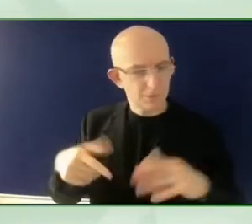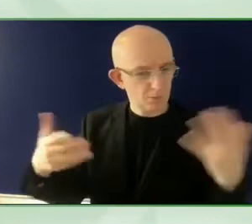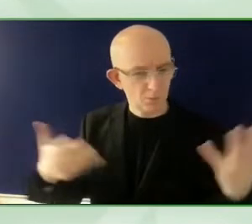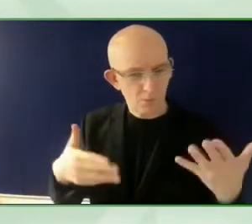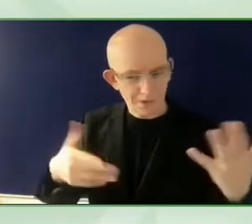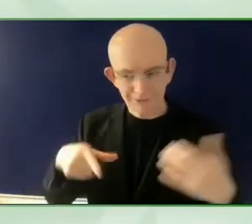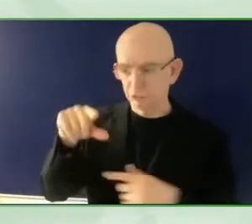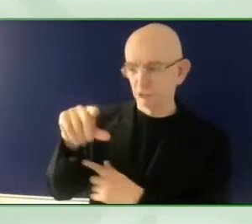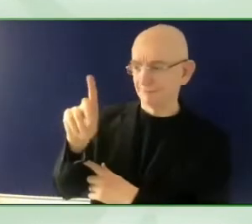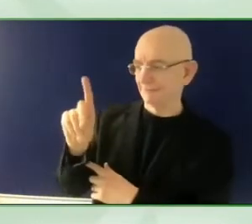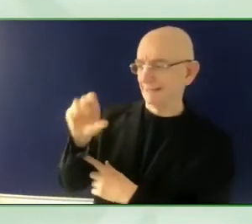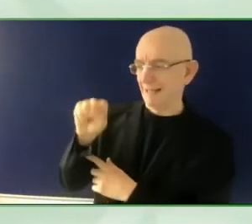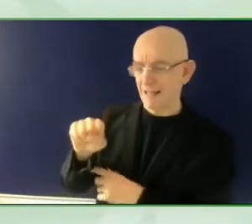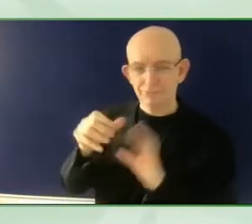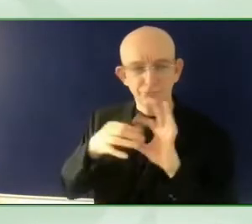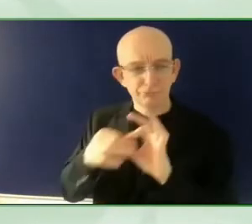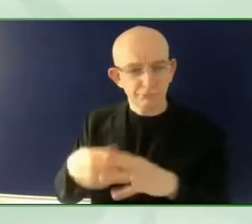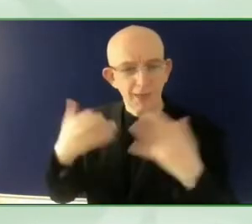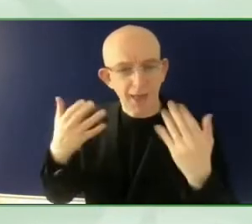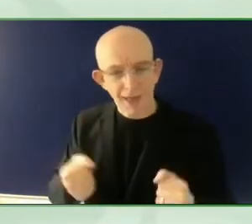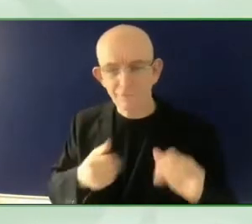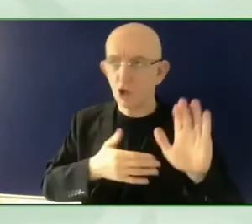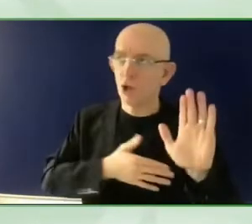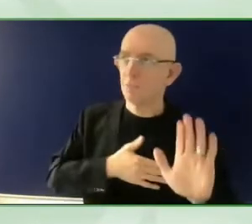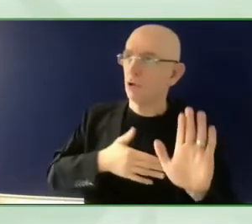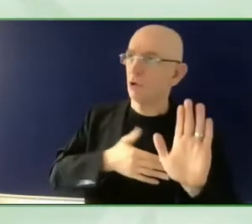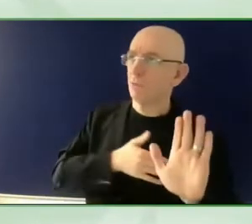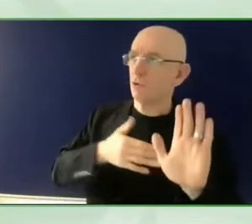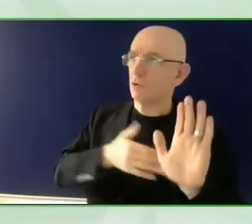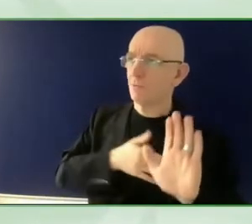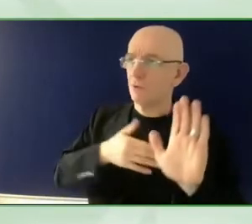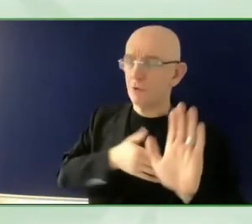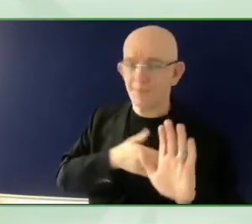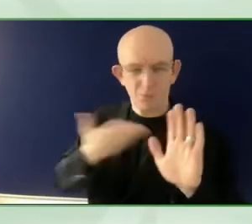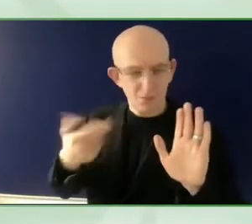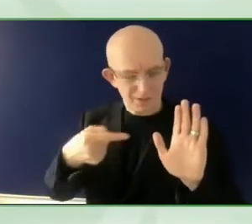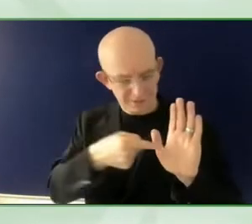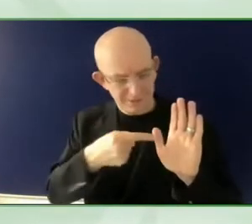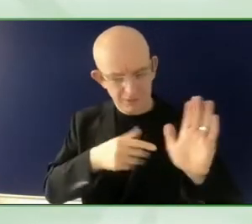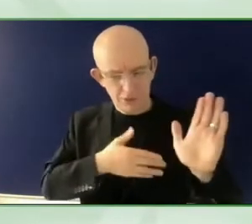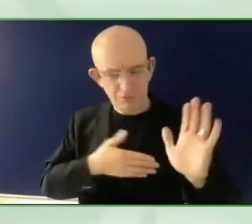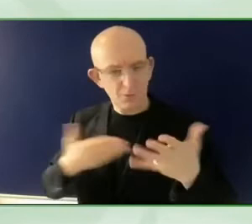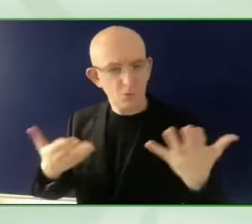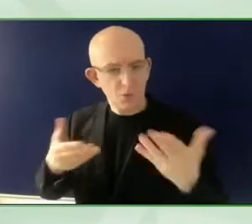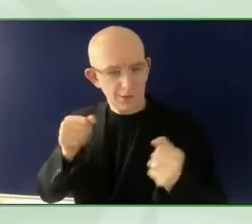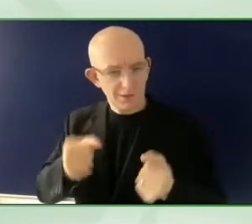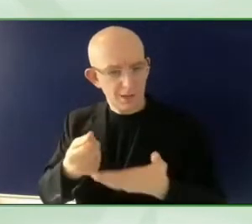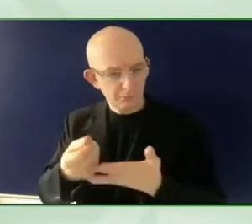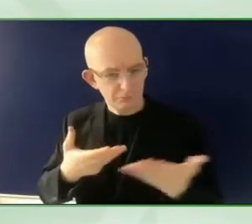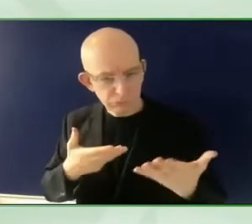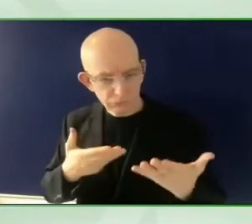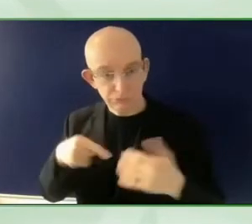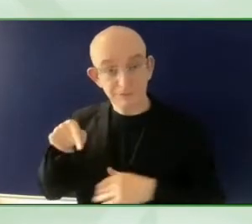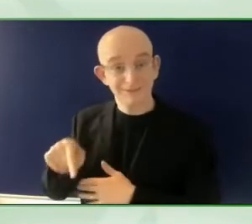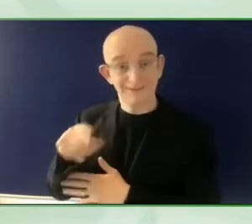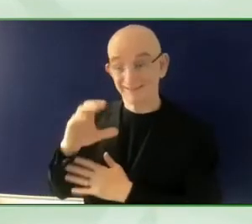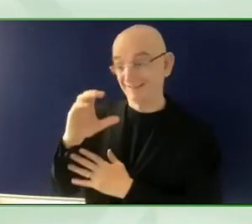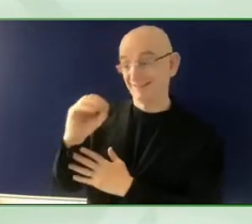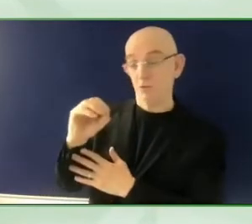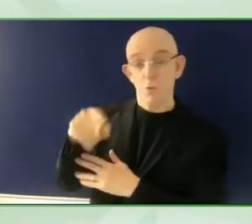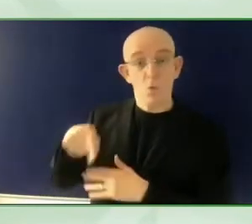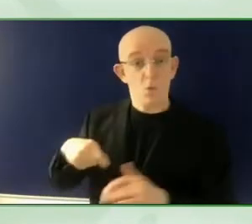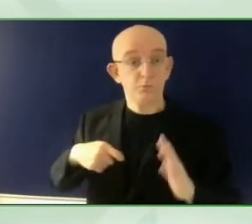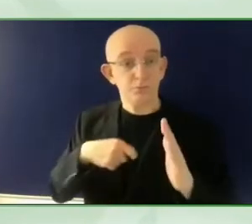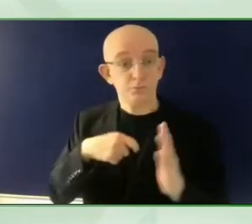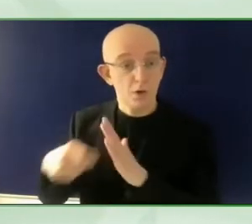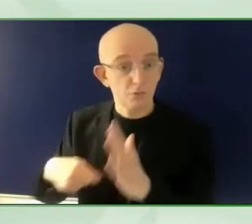main takeaways, something that you point out? Are you seeing really progress compared to the commitments of